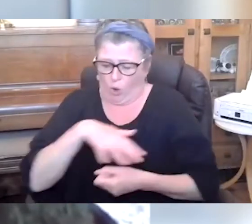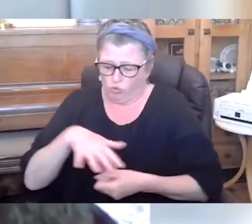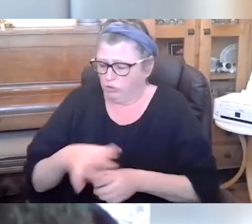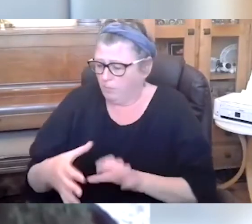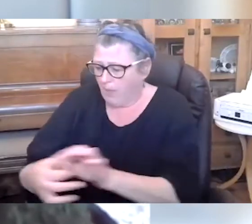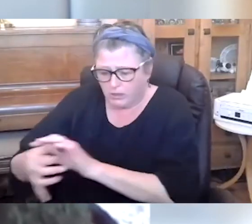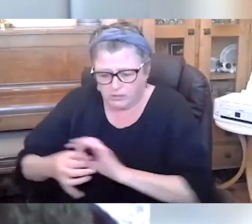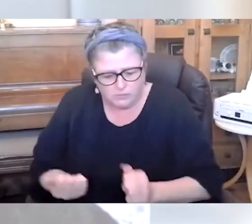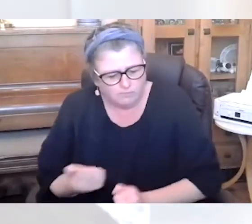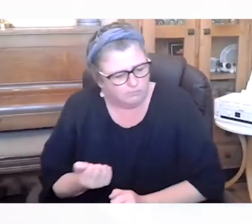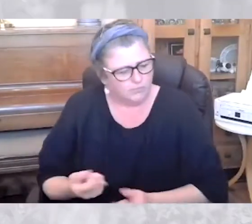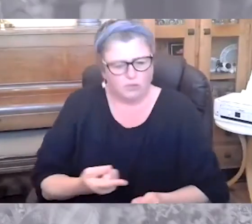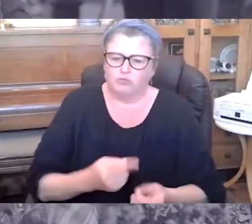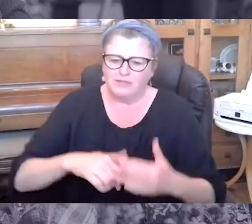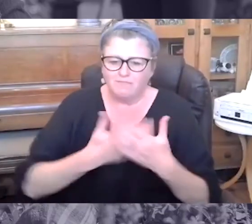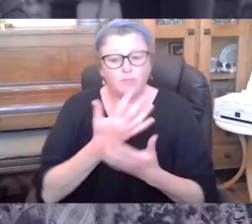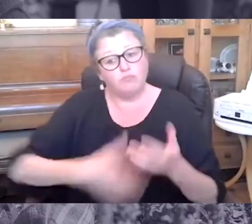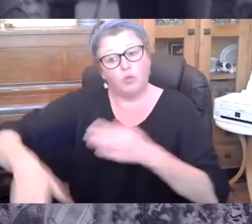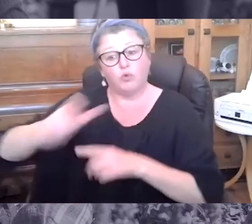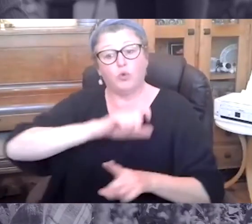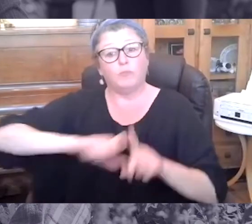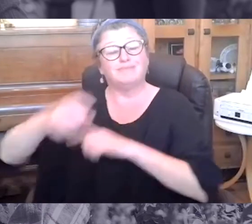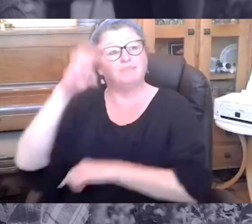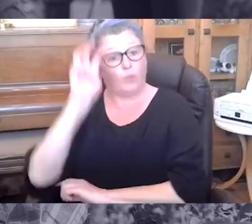be developing right across the communities in Wales.